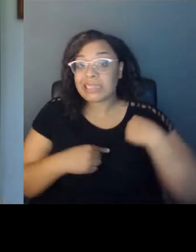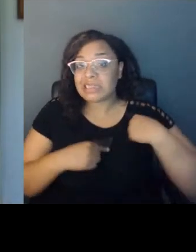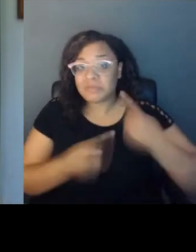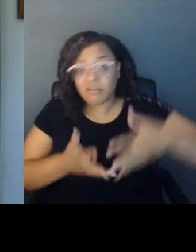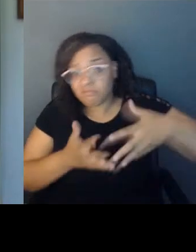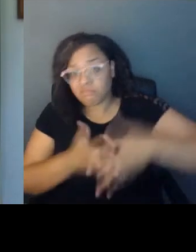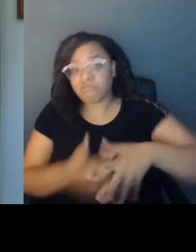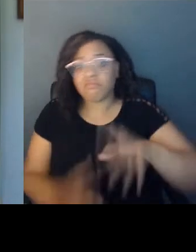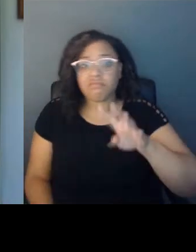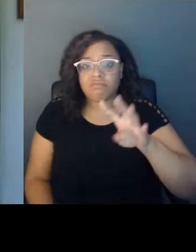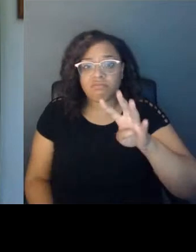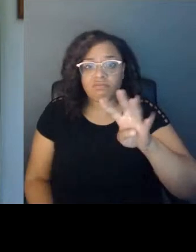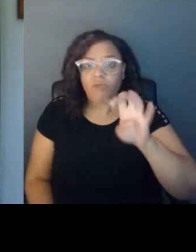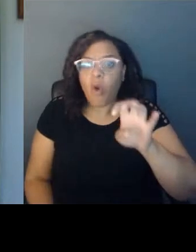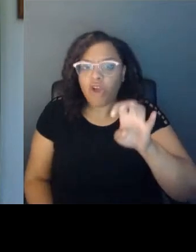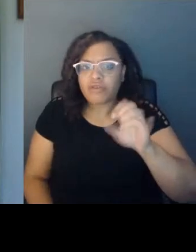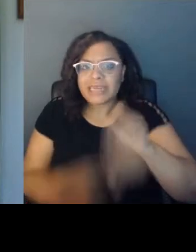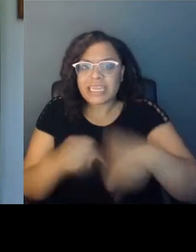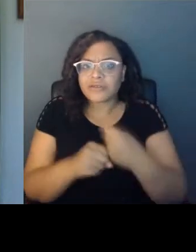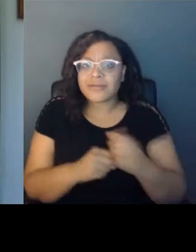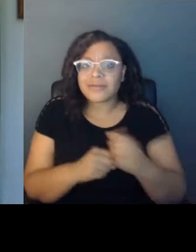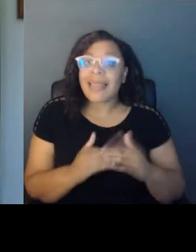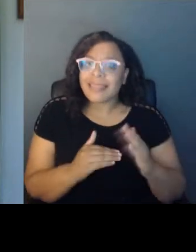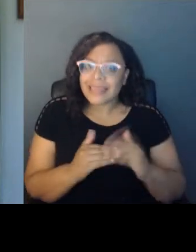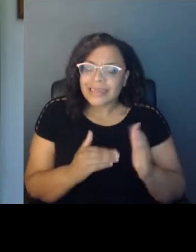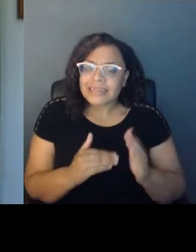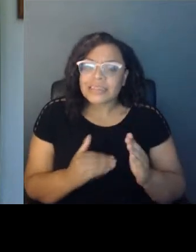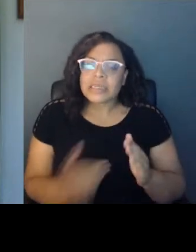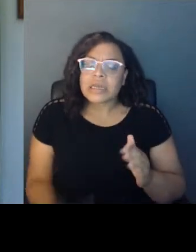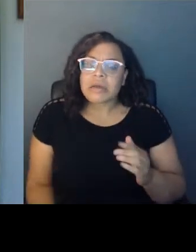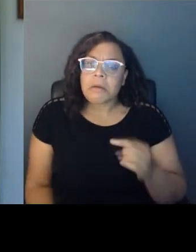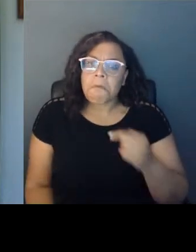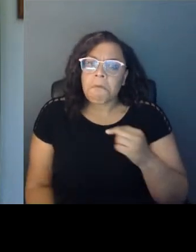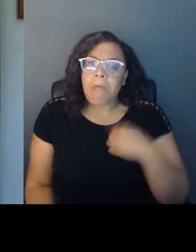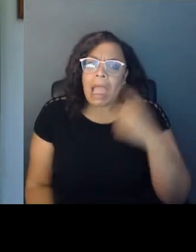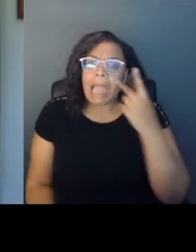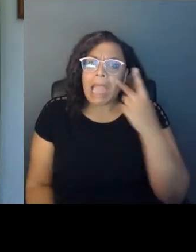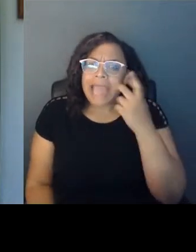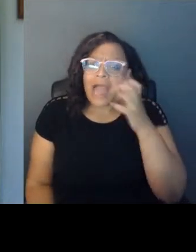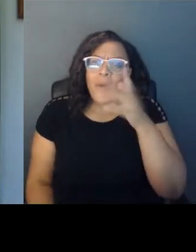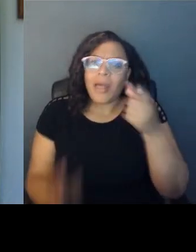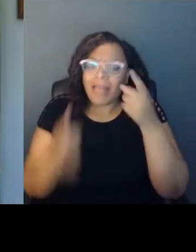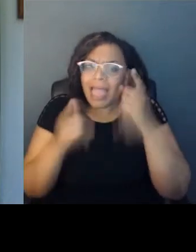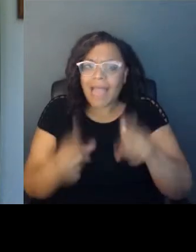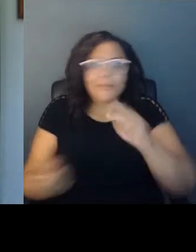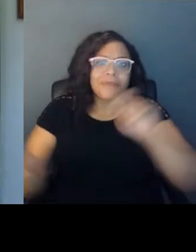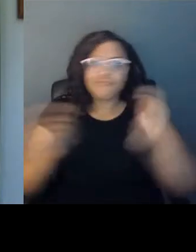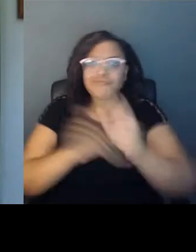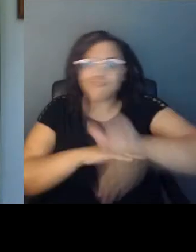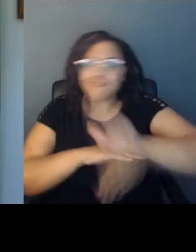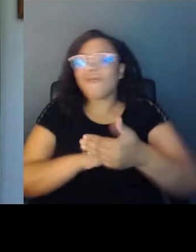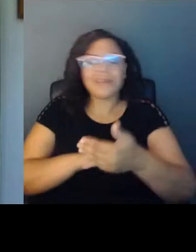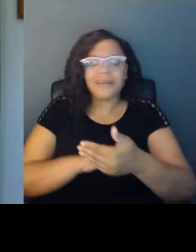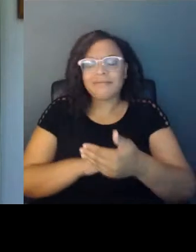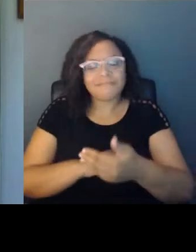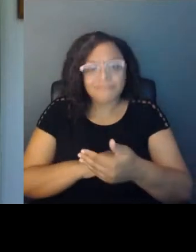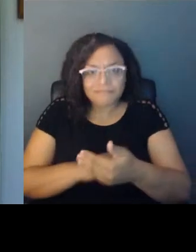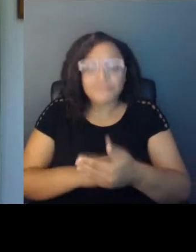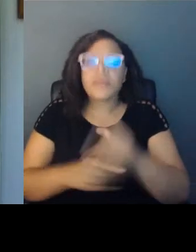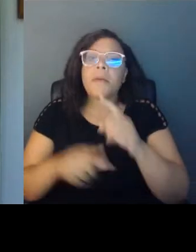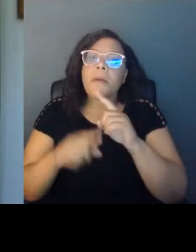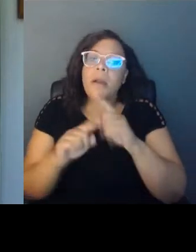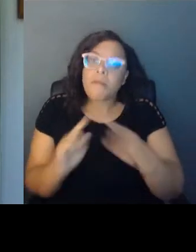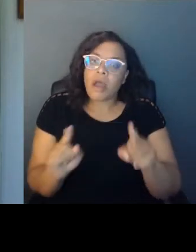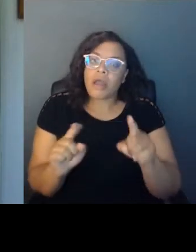longer than that. And so I don't see it ending anytime soon. And so I think the value for me is the struggle itself